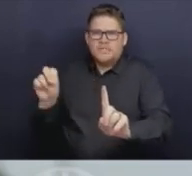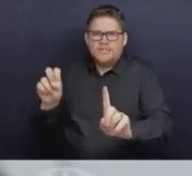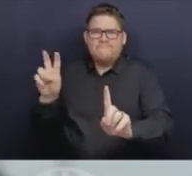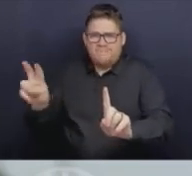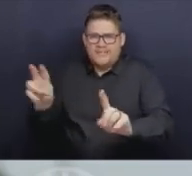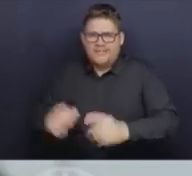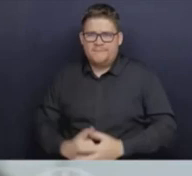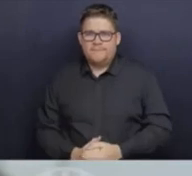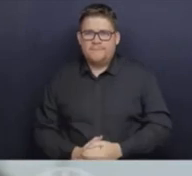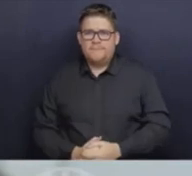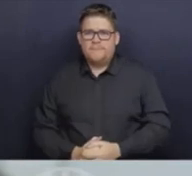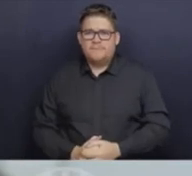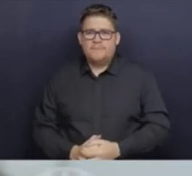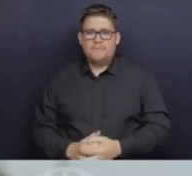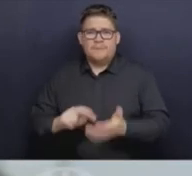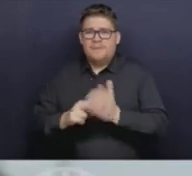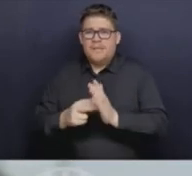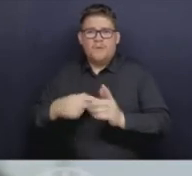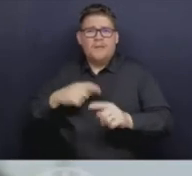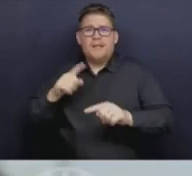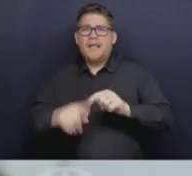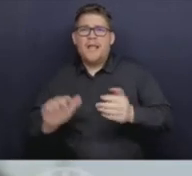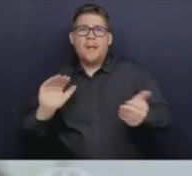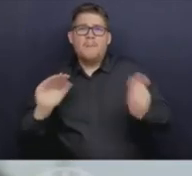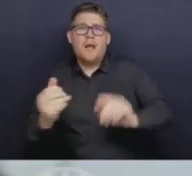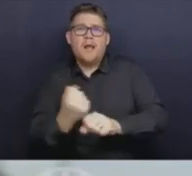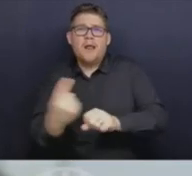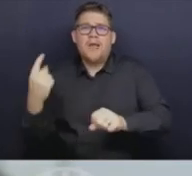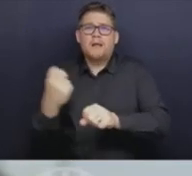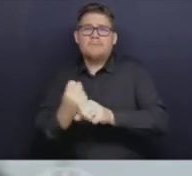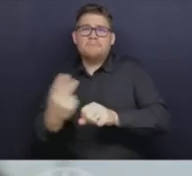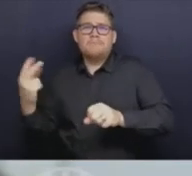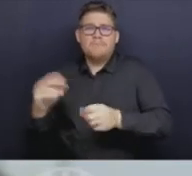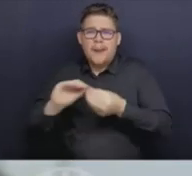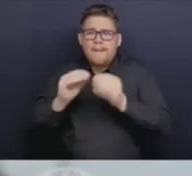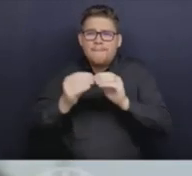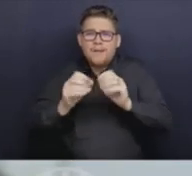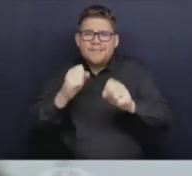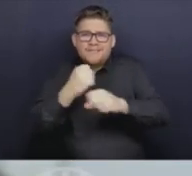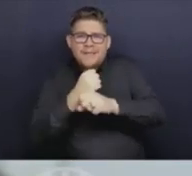influenza seasons and RSV seasons that we had prior to this pandemic.